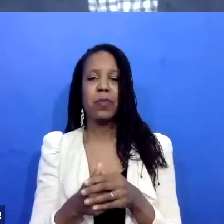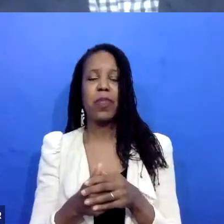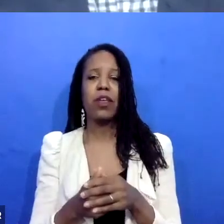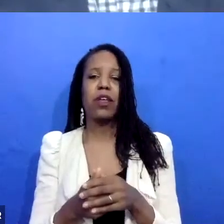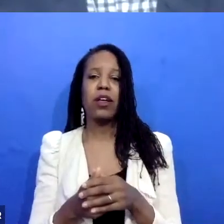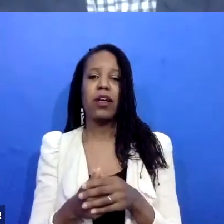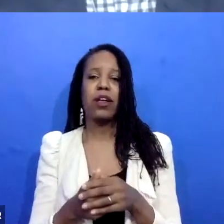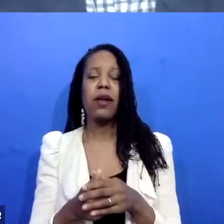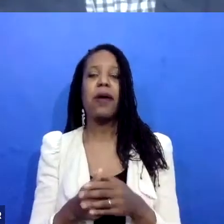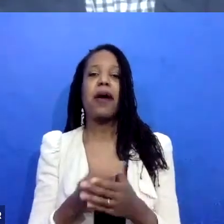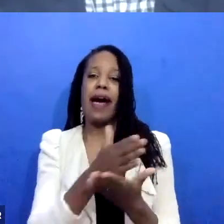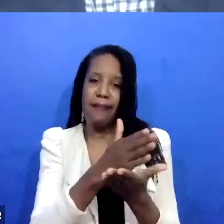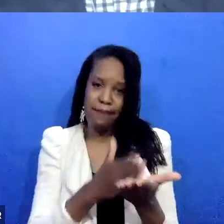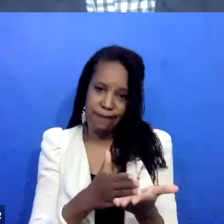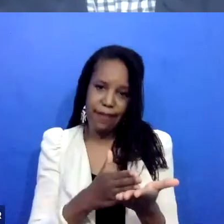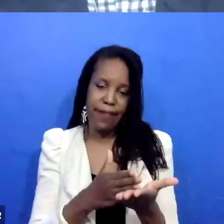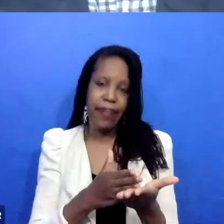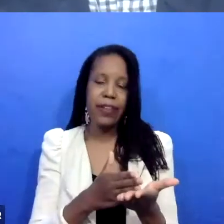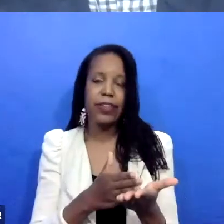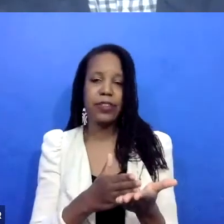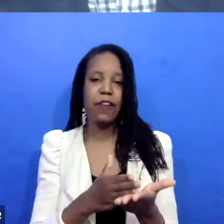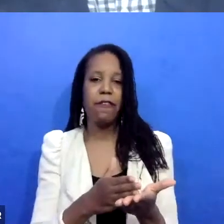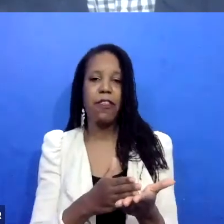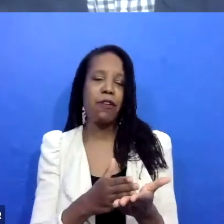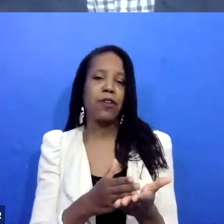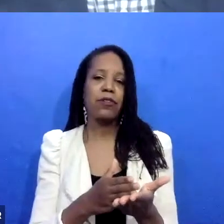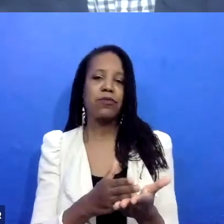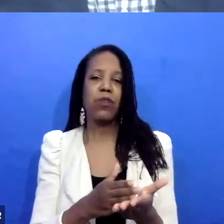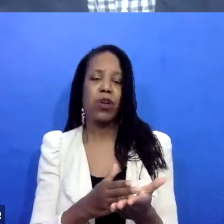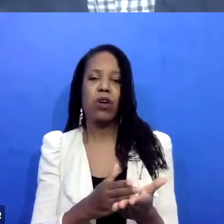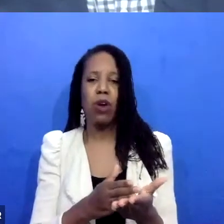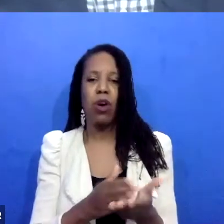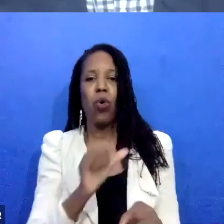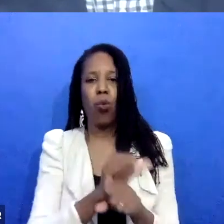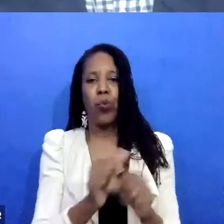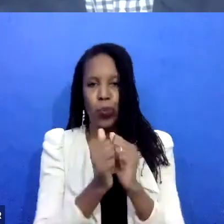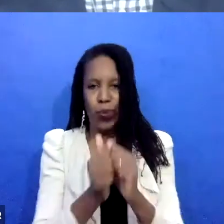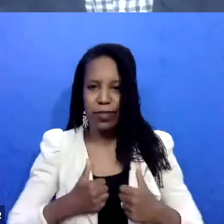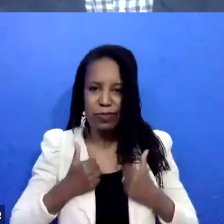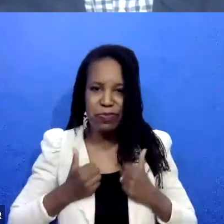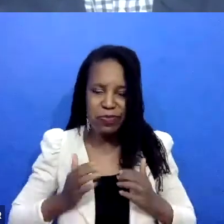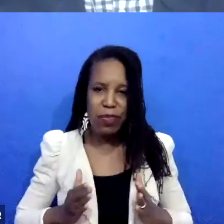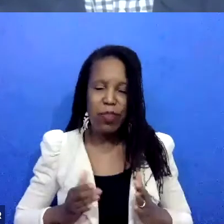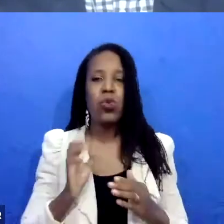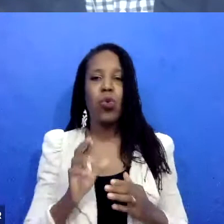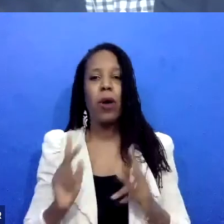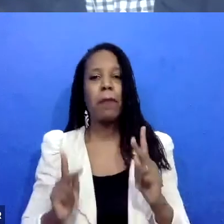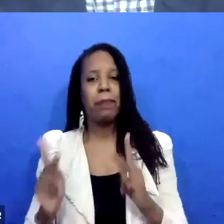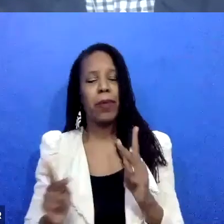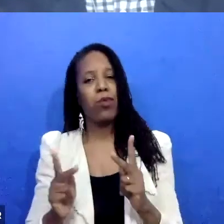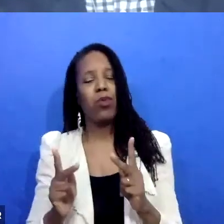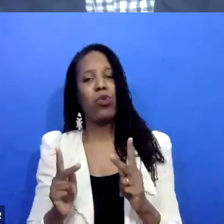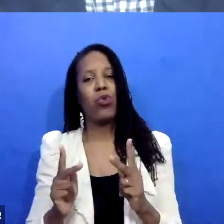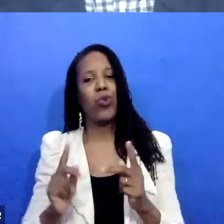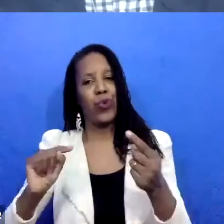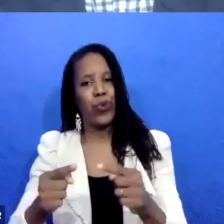who have a track record of working with people who are survivors or people who have caused harm. And bringing all